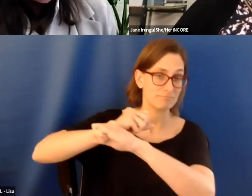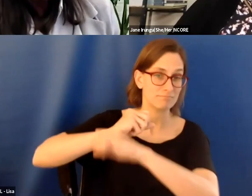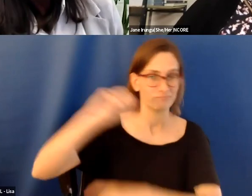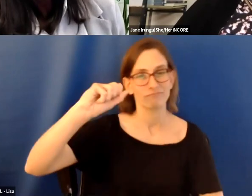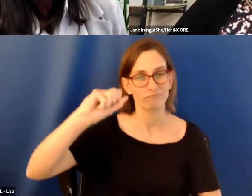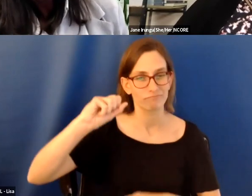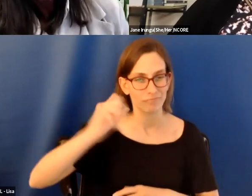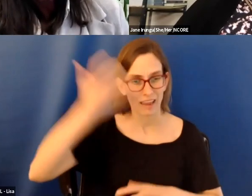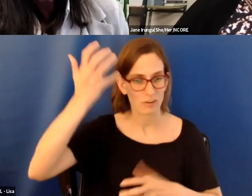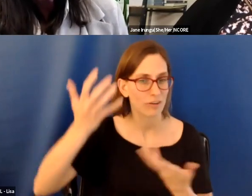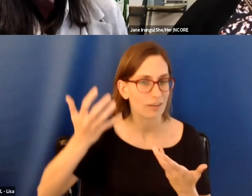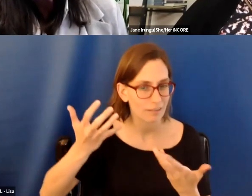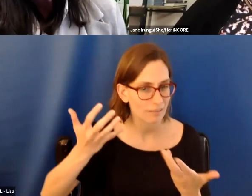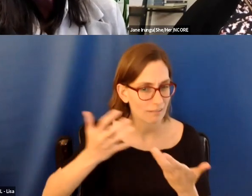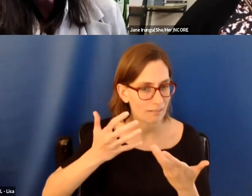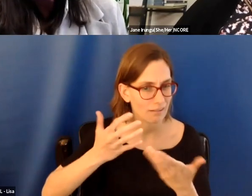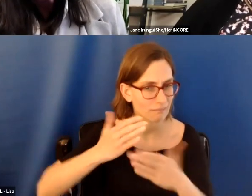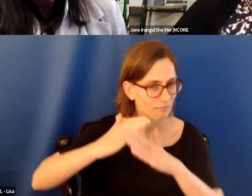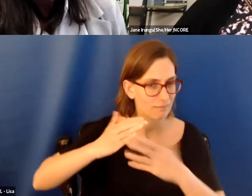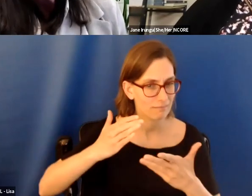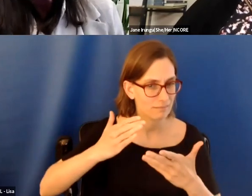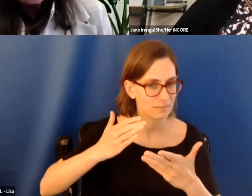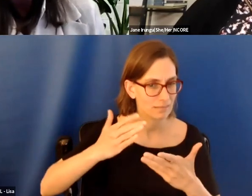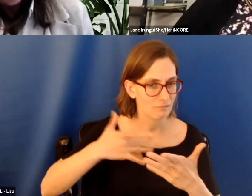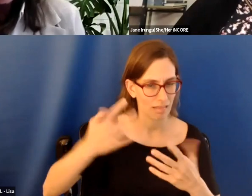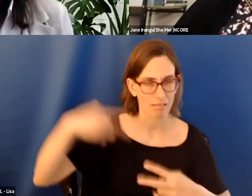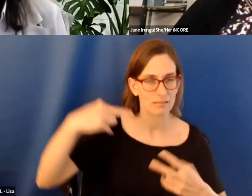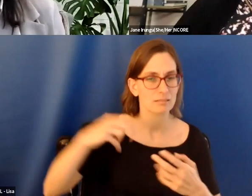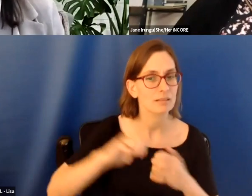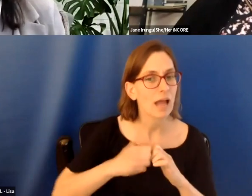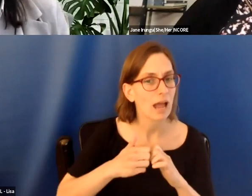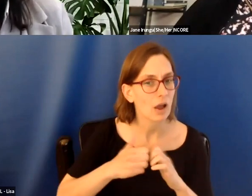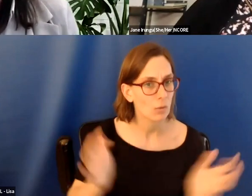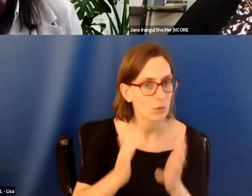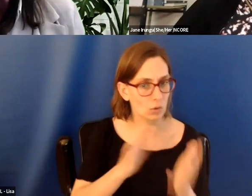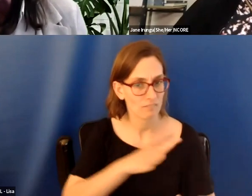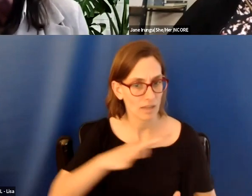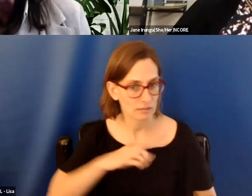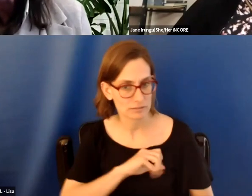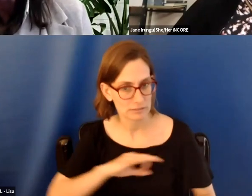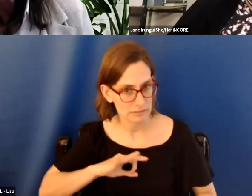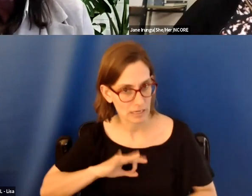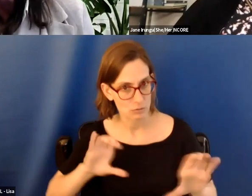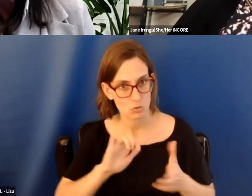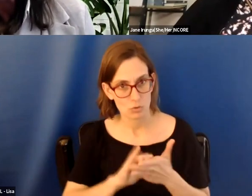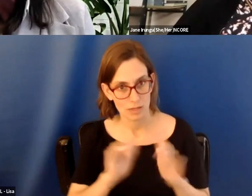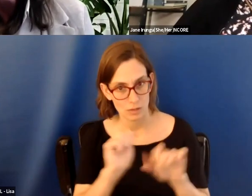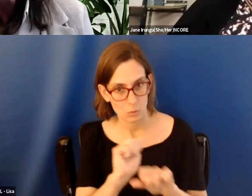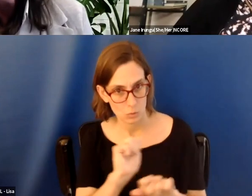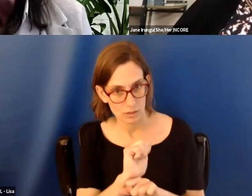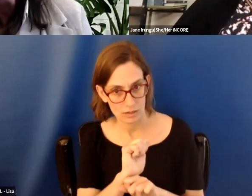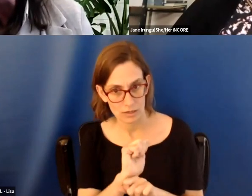angry, uh, without feeling like we are, they are being judged. How do you encourage faculty and staff to actually do this work and